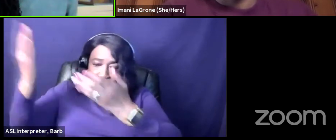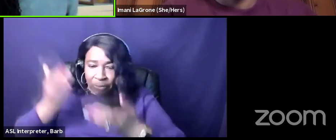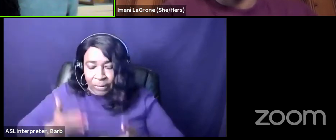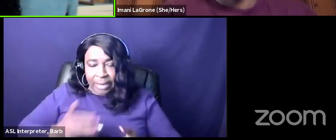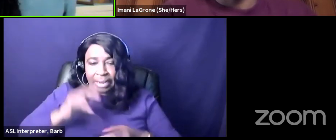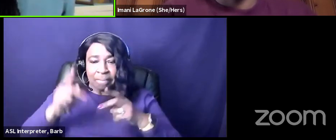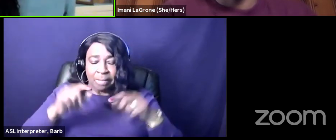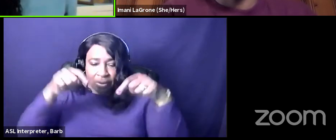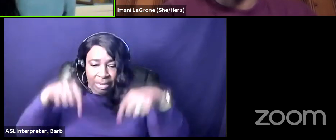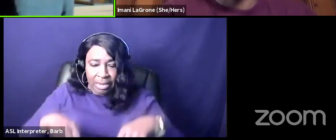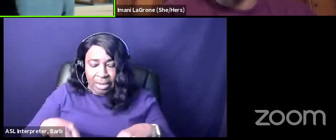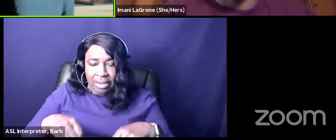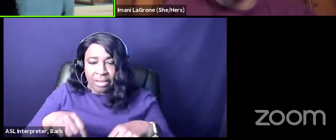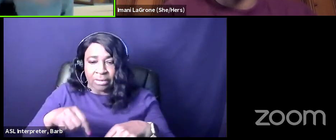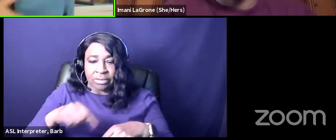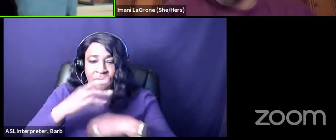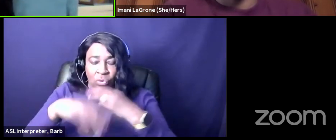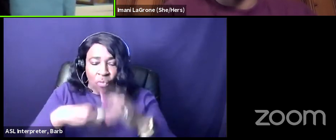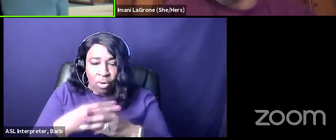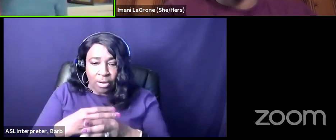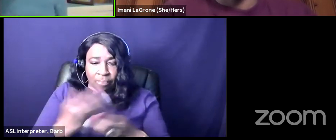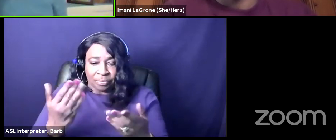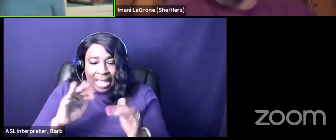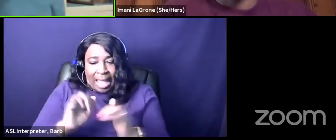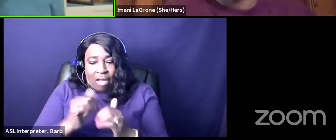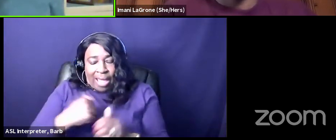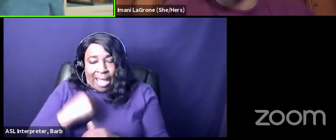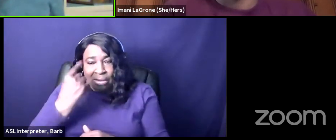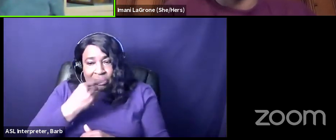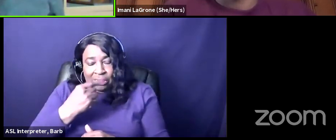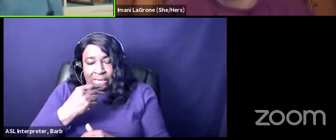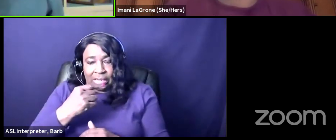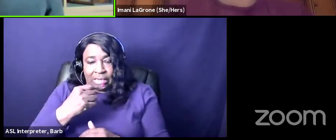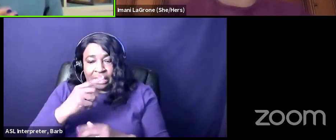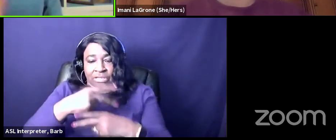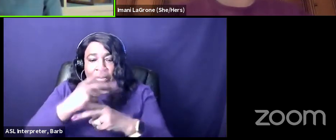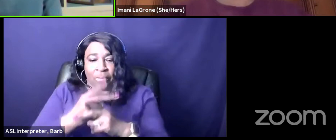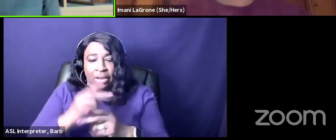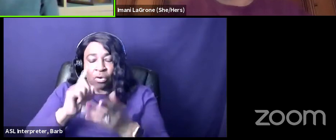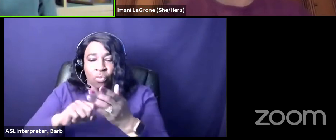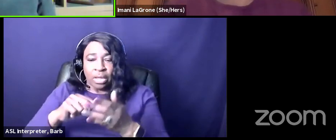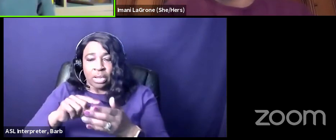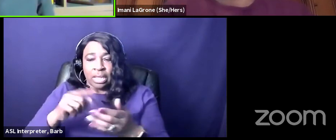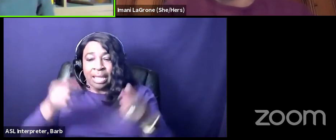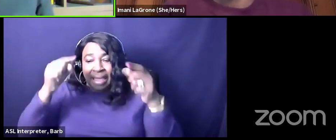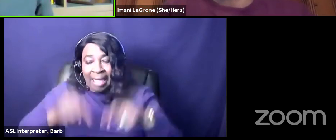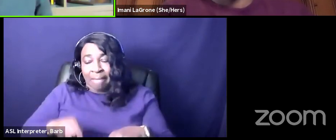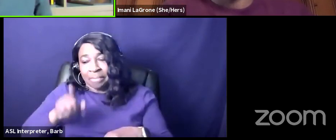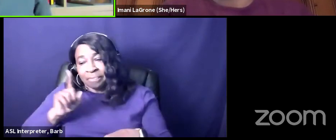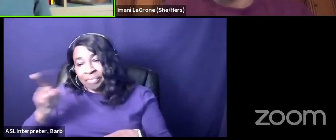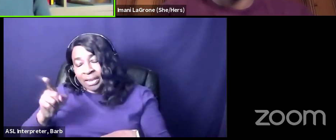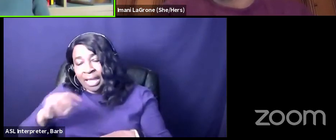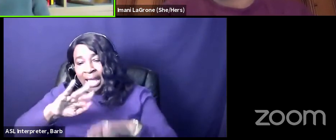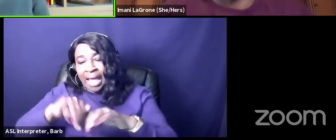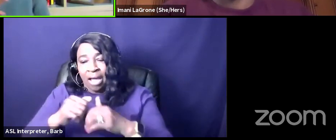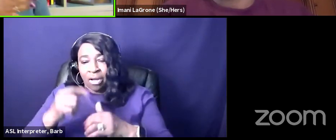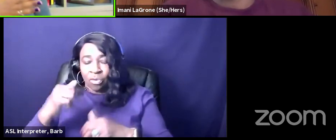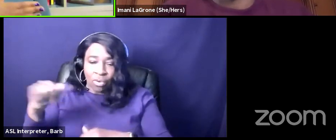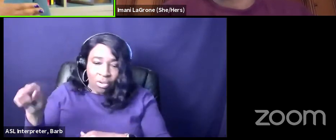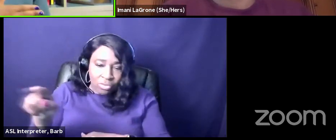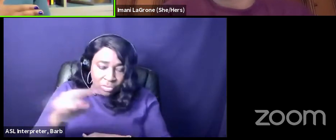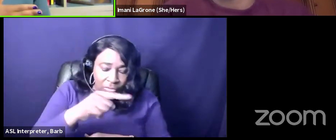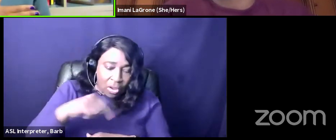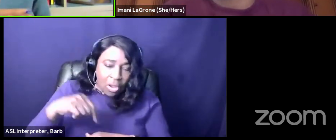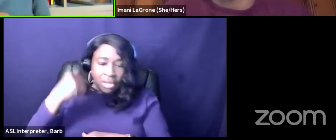and like how i look is a product of what went down right how you look how all of us look is a product of what happened over